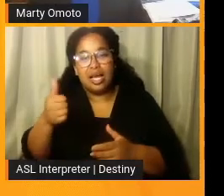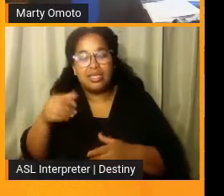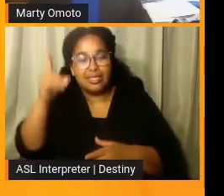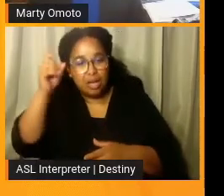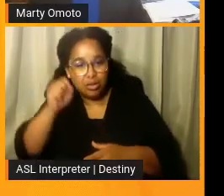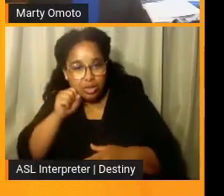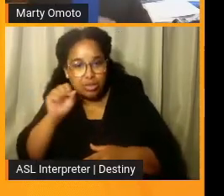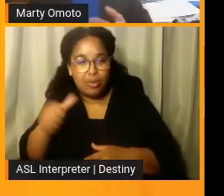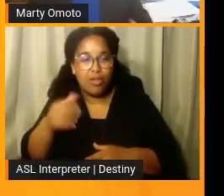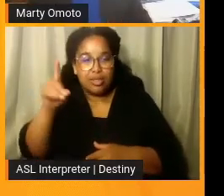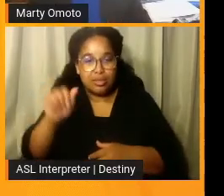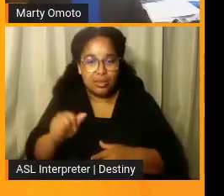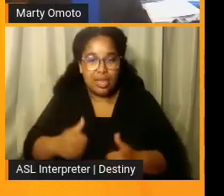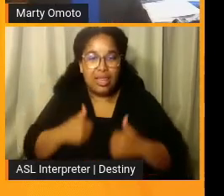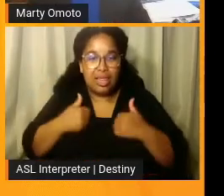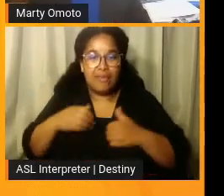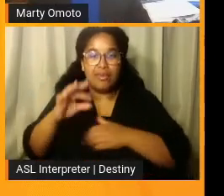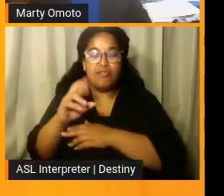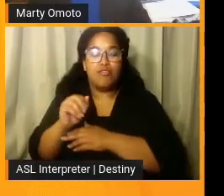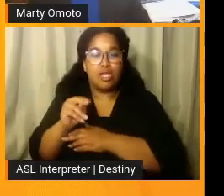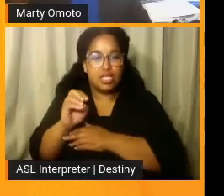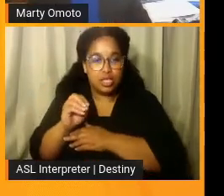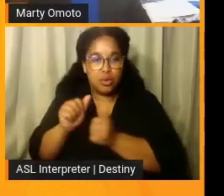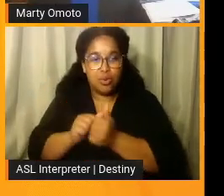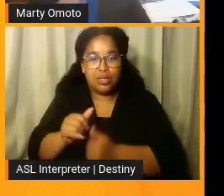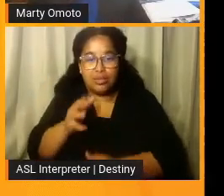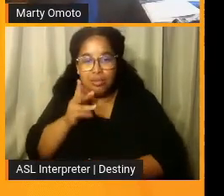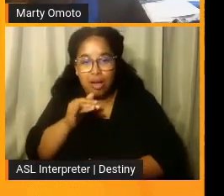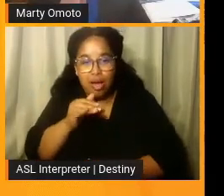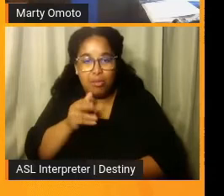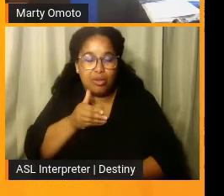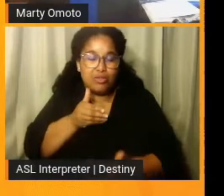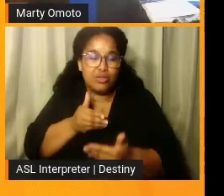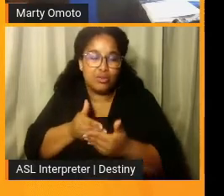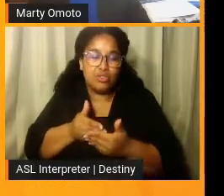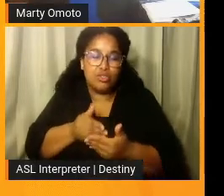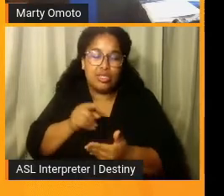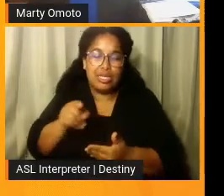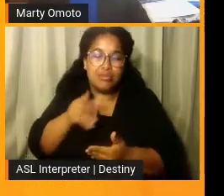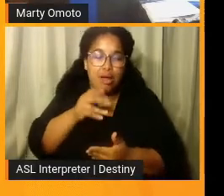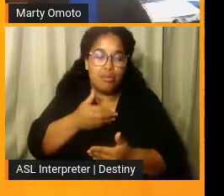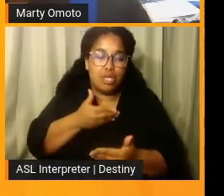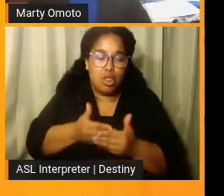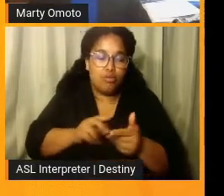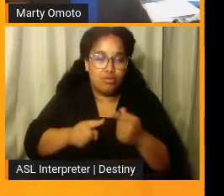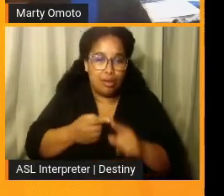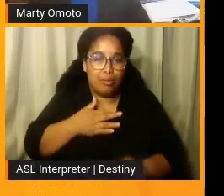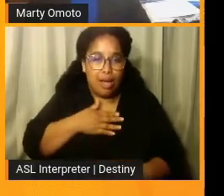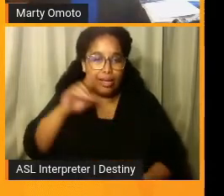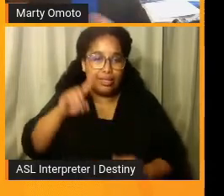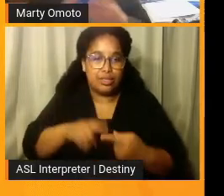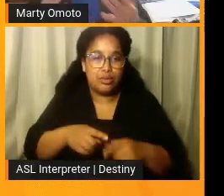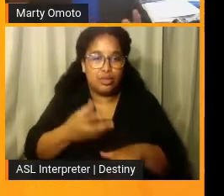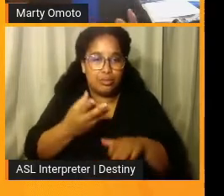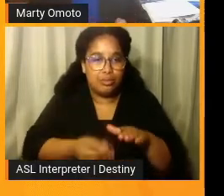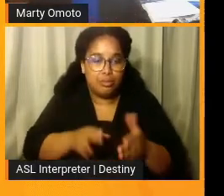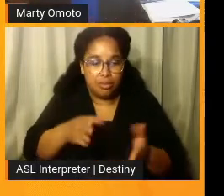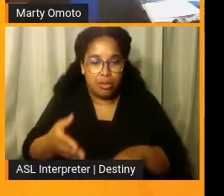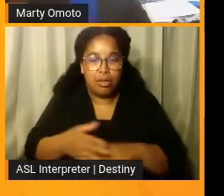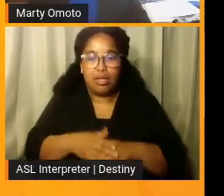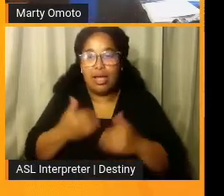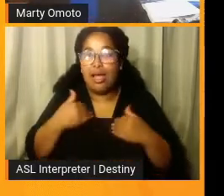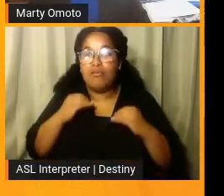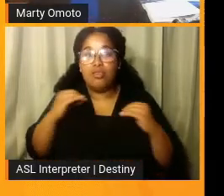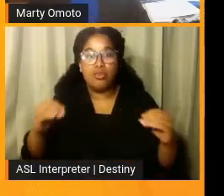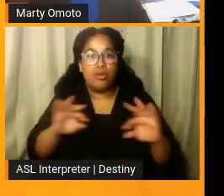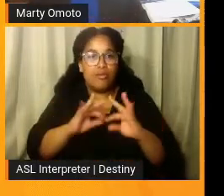in Fresno with his mom, who was one of my closest friends. Um, until she passed away and they have no family.